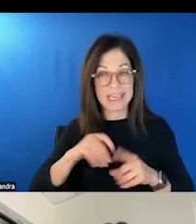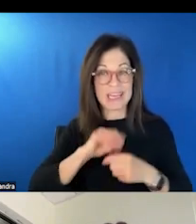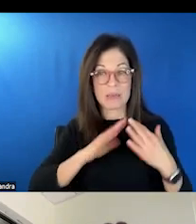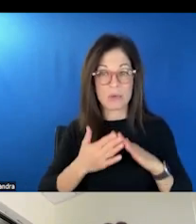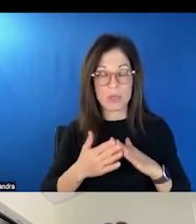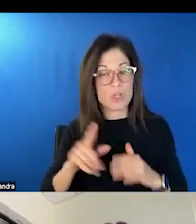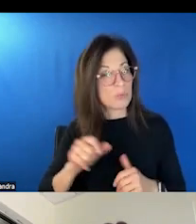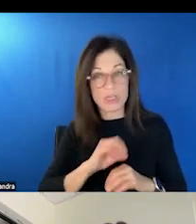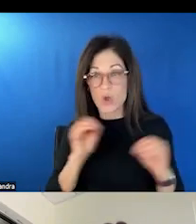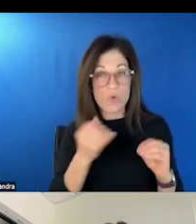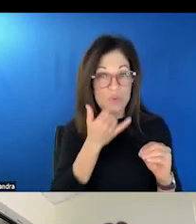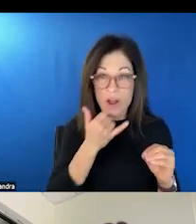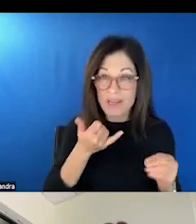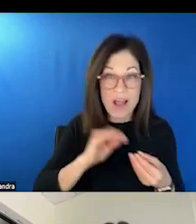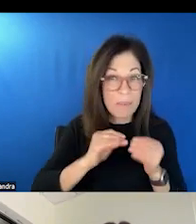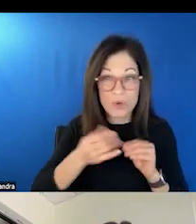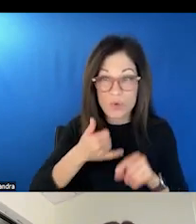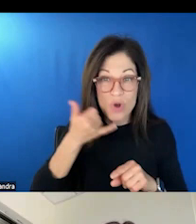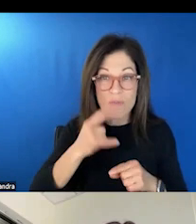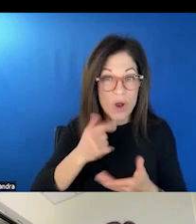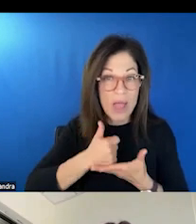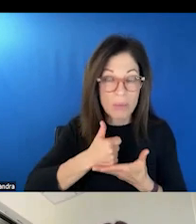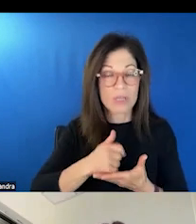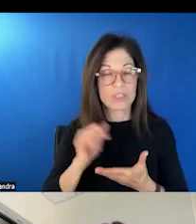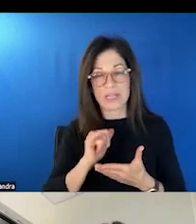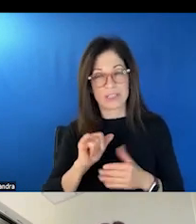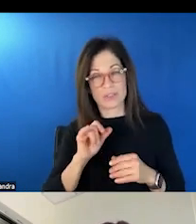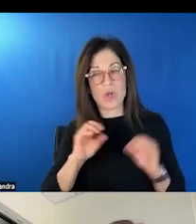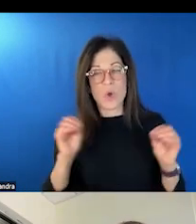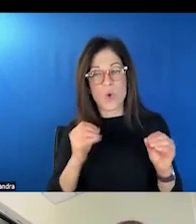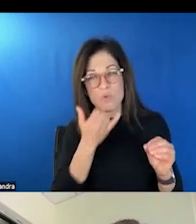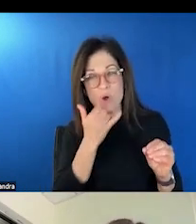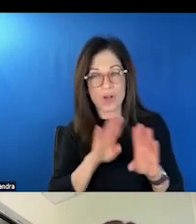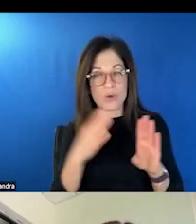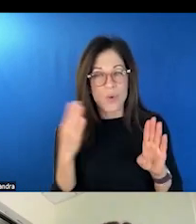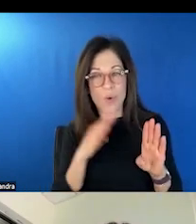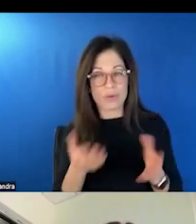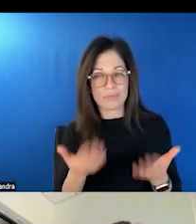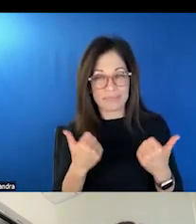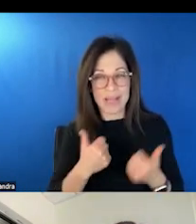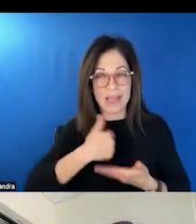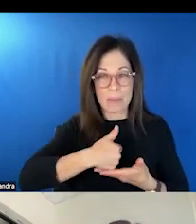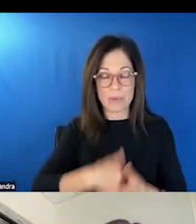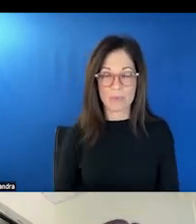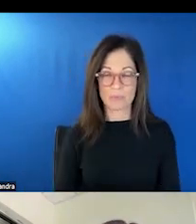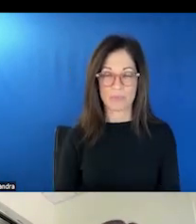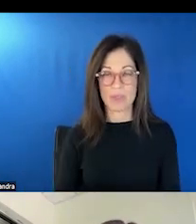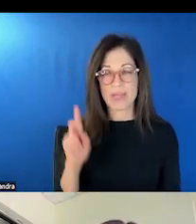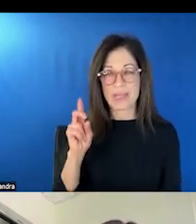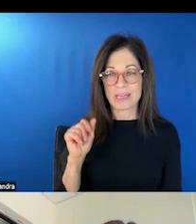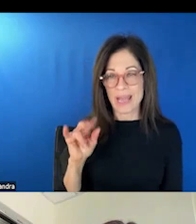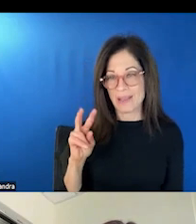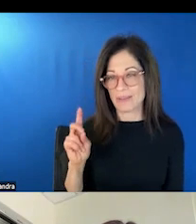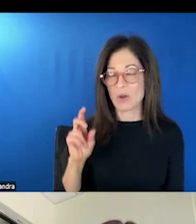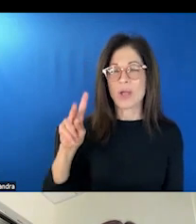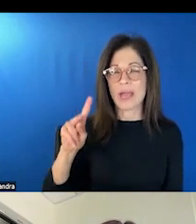wrong number you call for help, just like there should be no wrong door. Sabrina, let's take the other side. So Washington